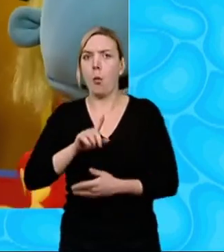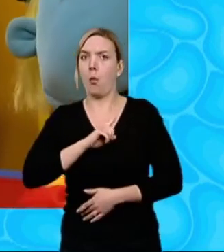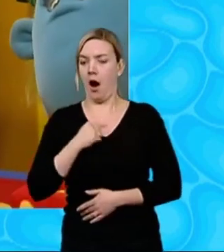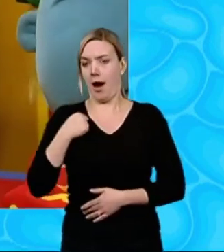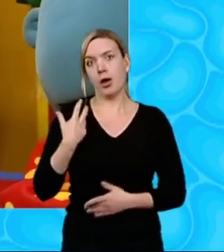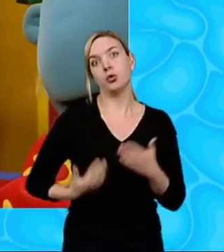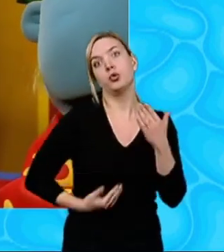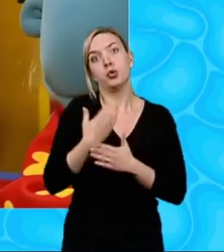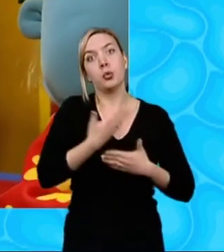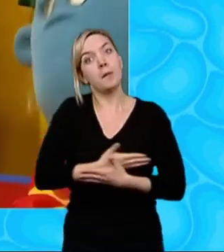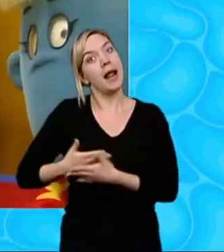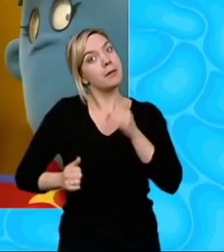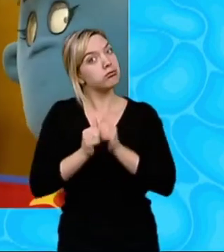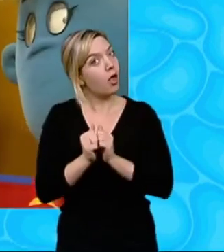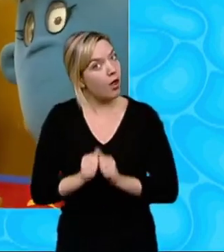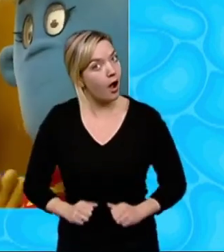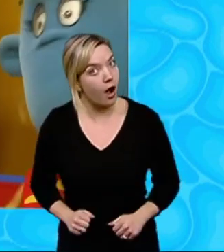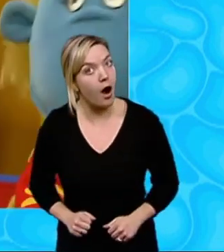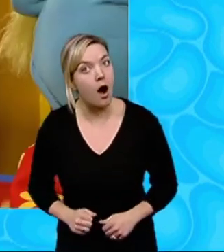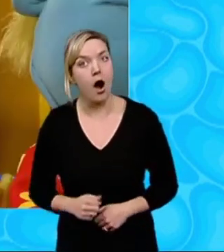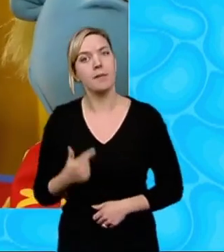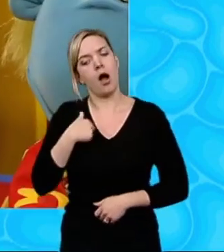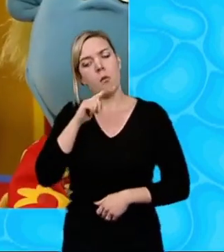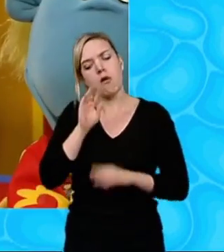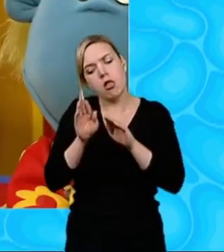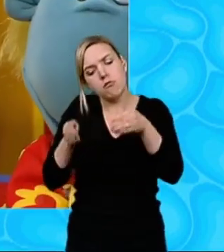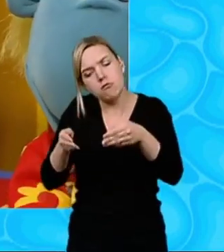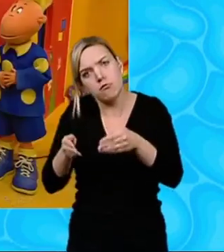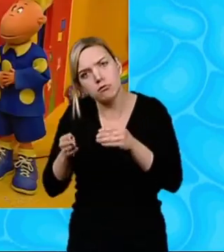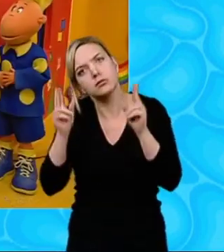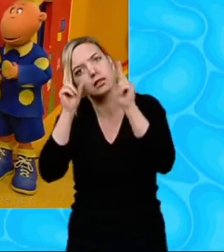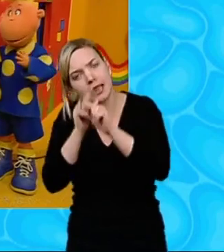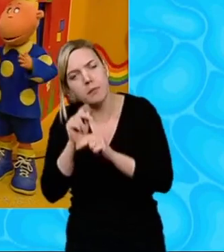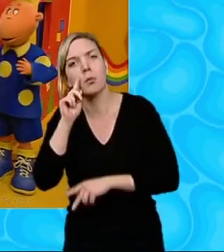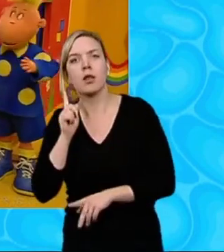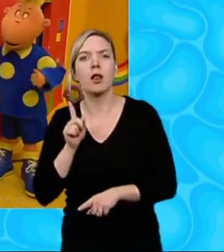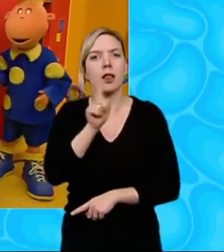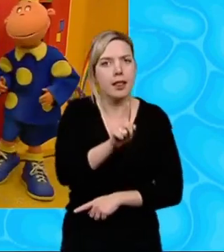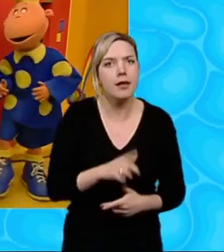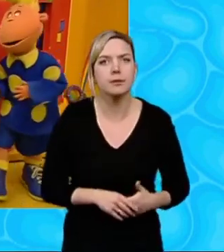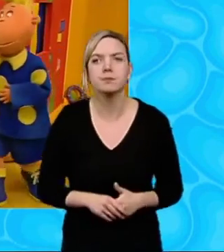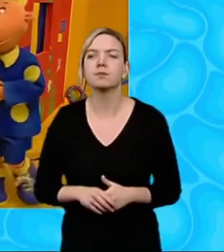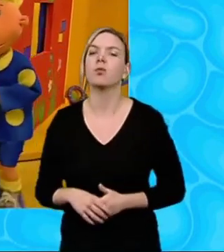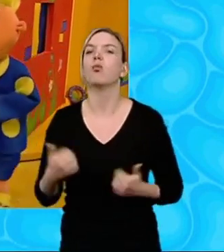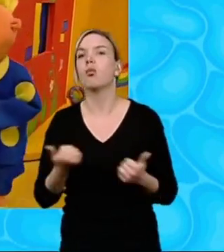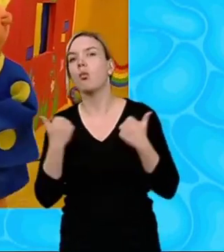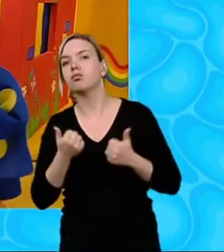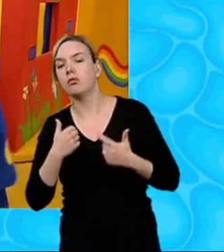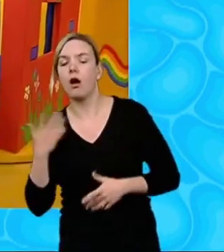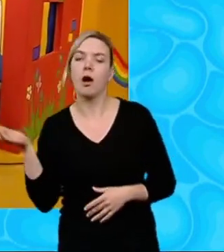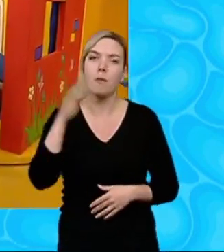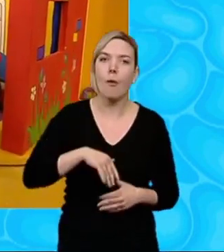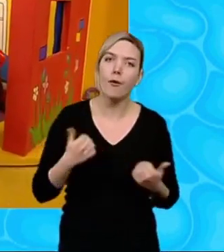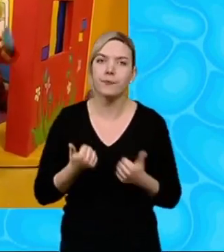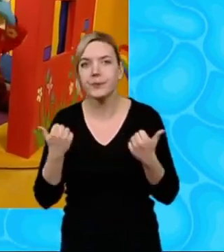new baby brother Go on, I'll just tuck baby in And then I'll come along Oh, come on then, Daddas Oh, all right